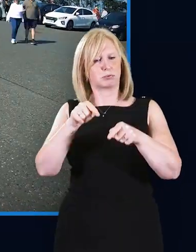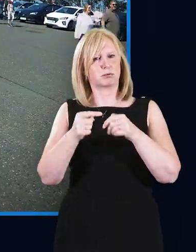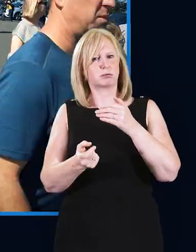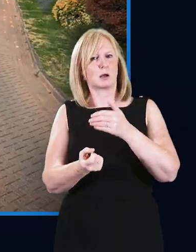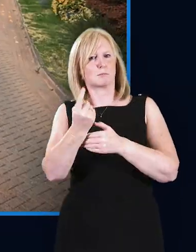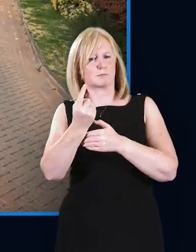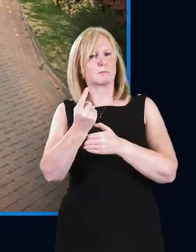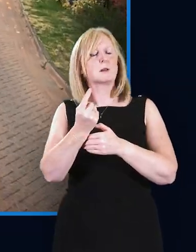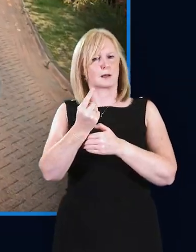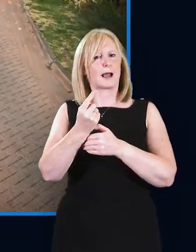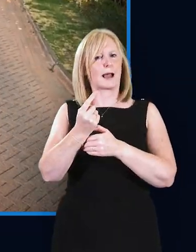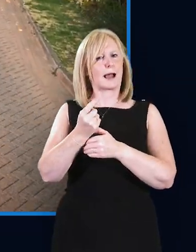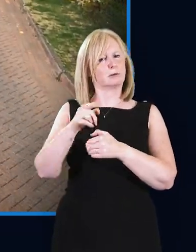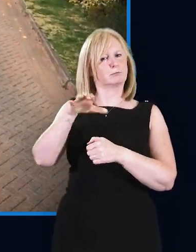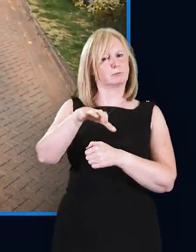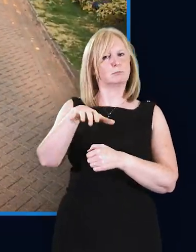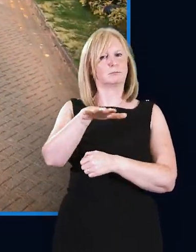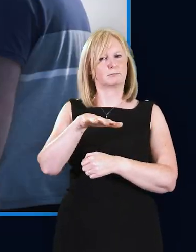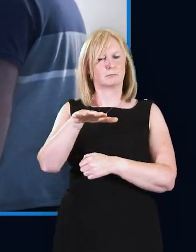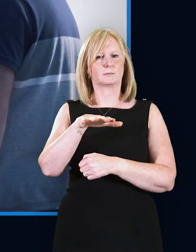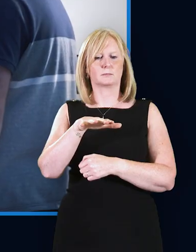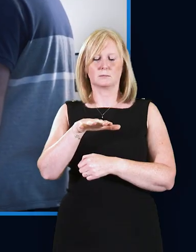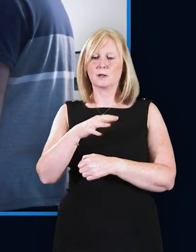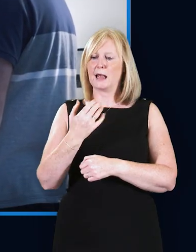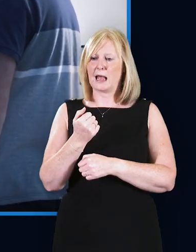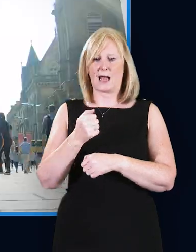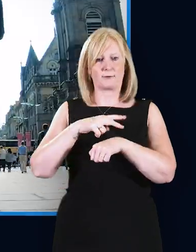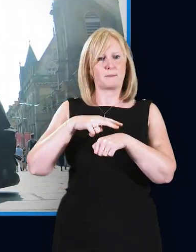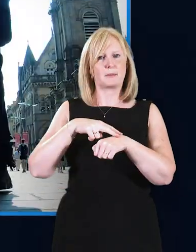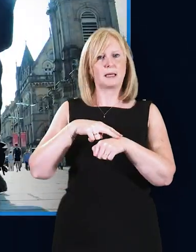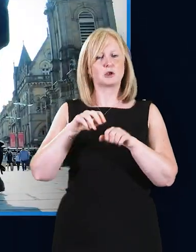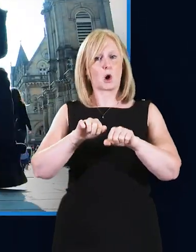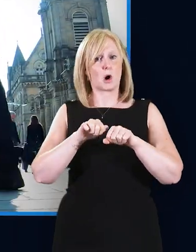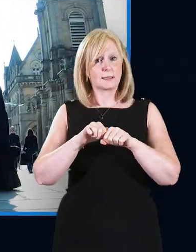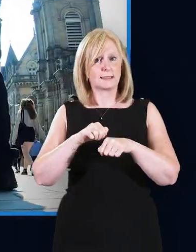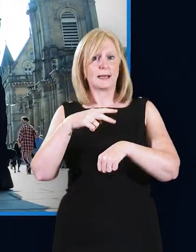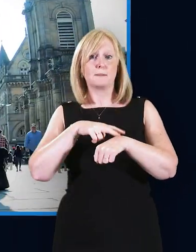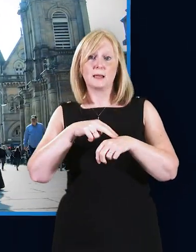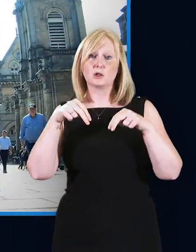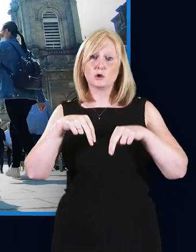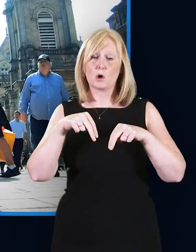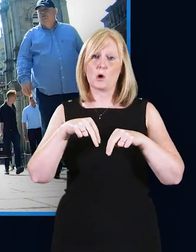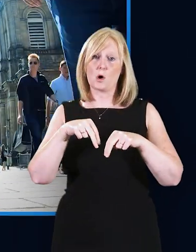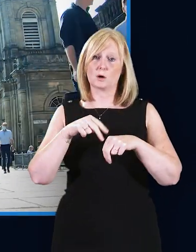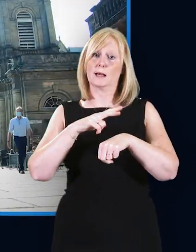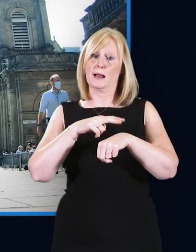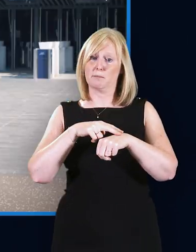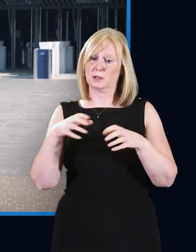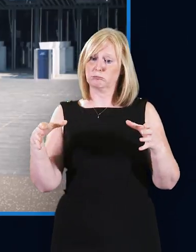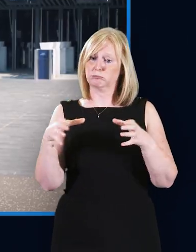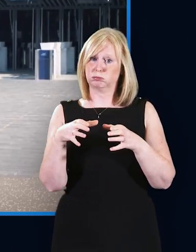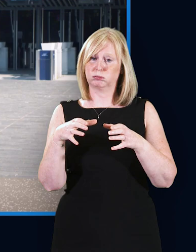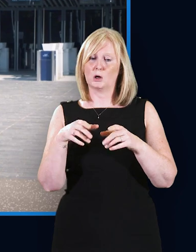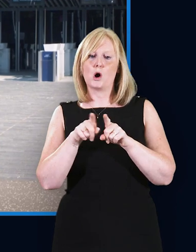iconic site. These officers are supported by police horses, police dogs, armed police officers and in addition